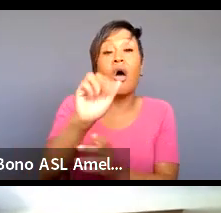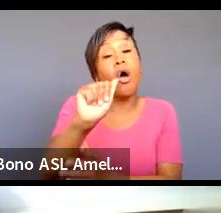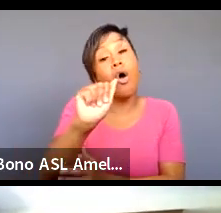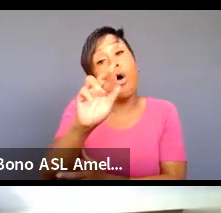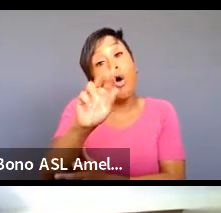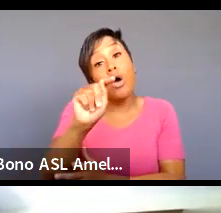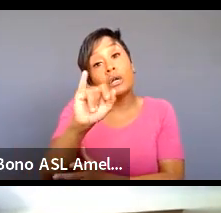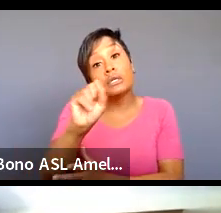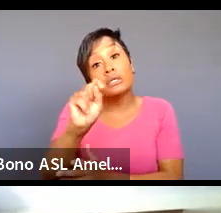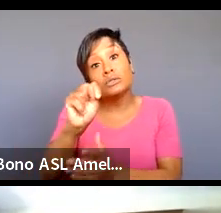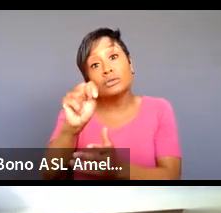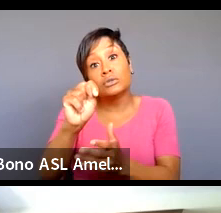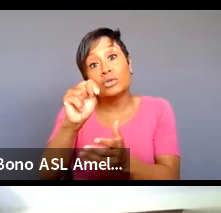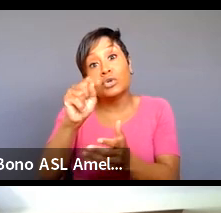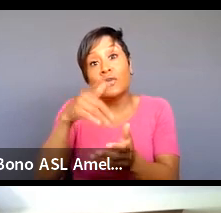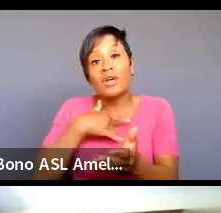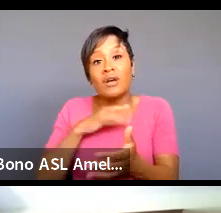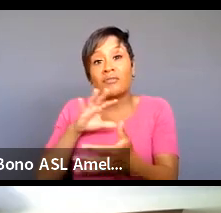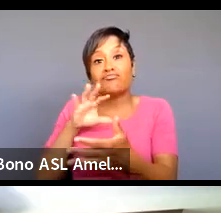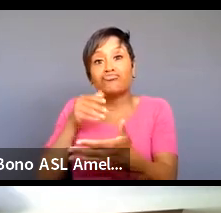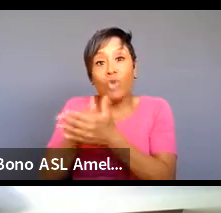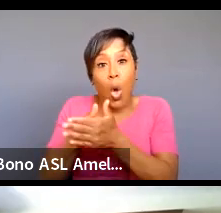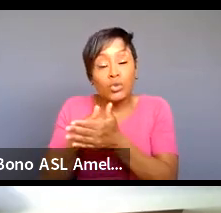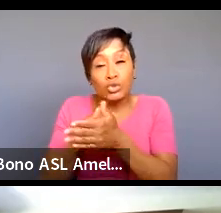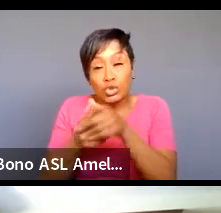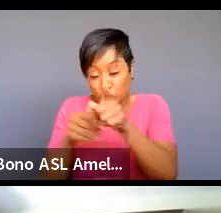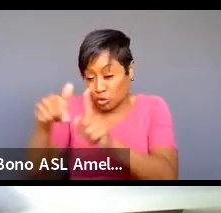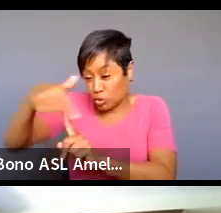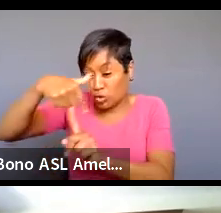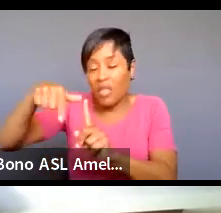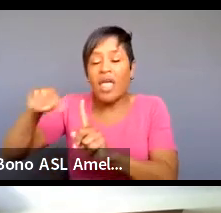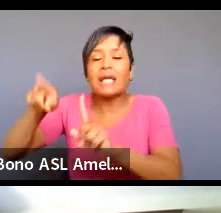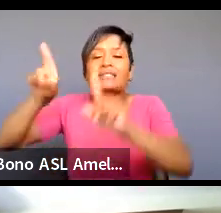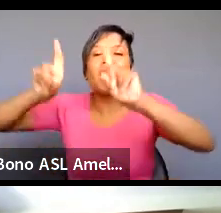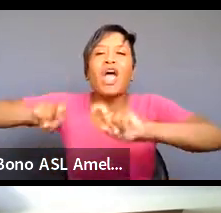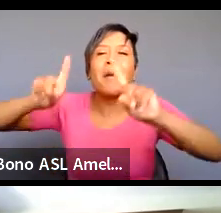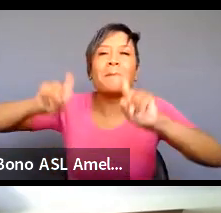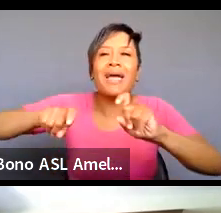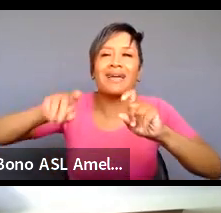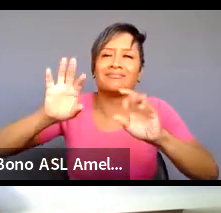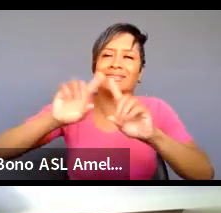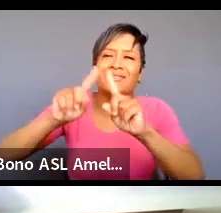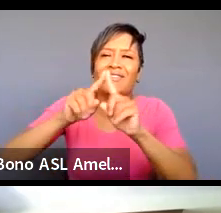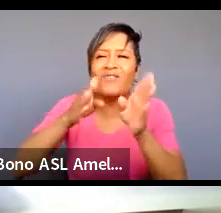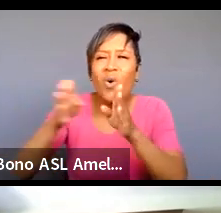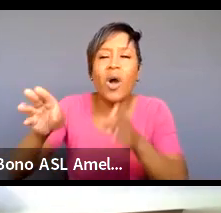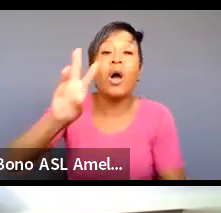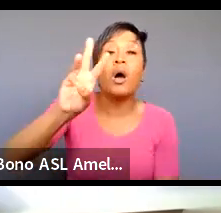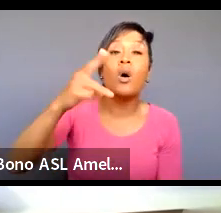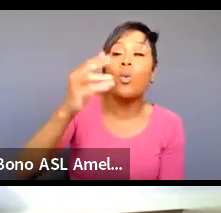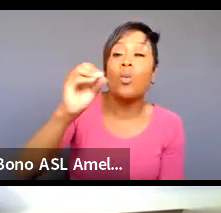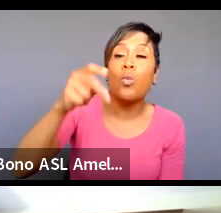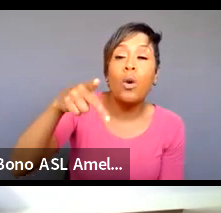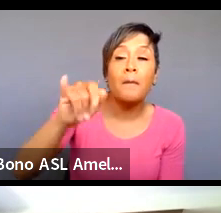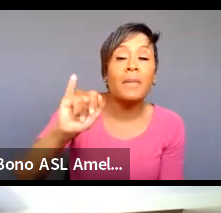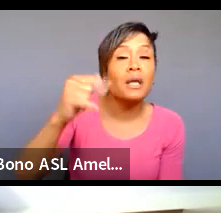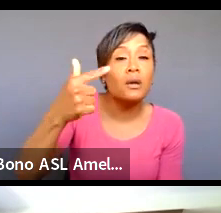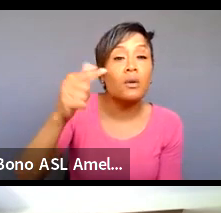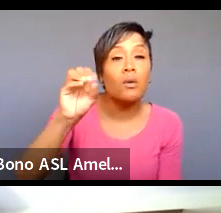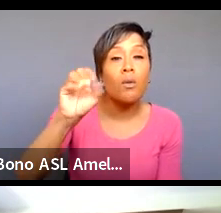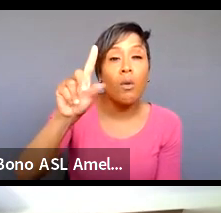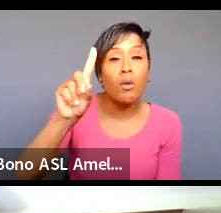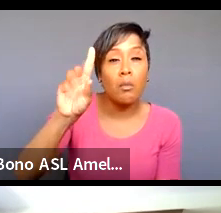are the ones experimenting with all of these different forms so like whoopi goberg has been doing solo work for a long time but